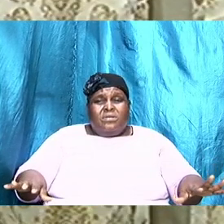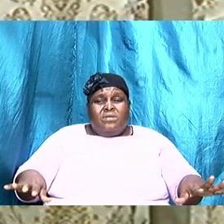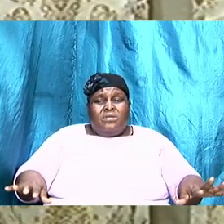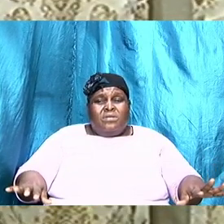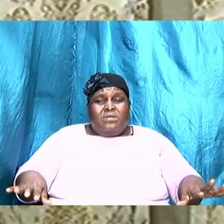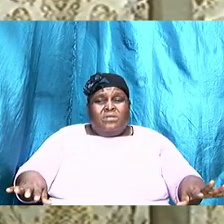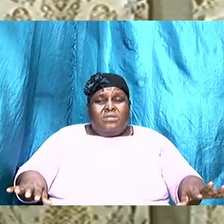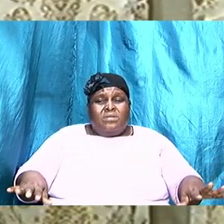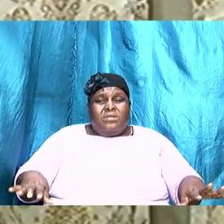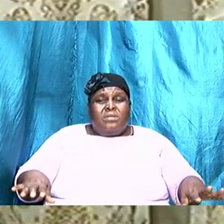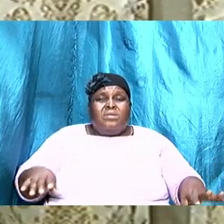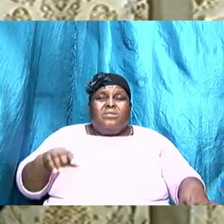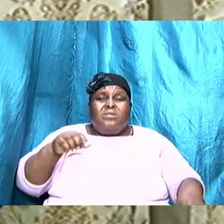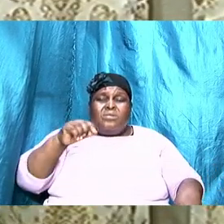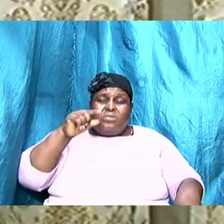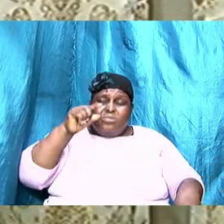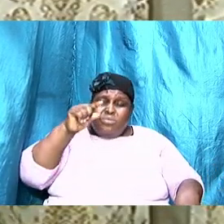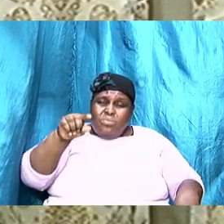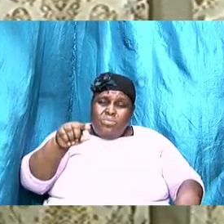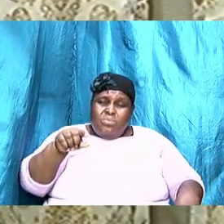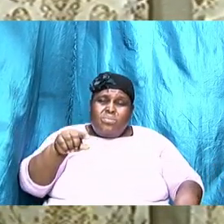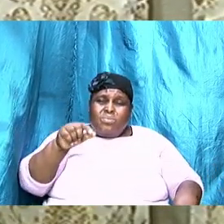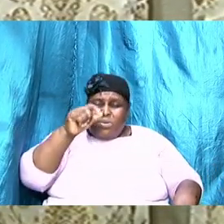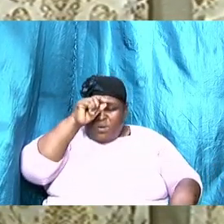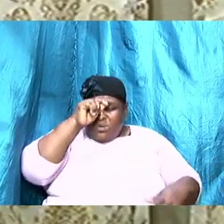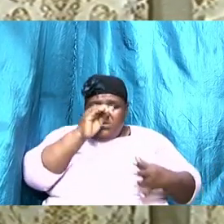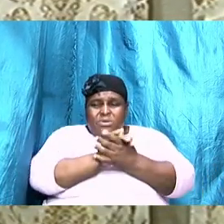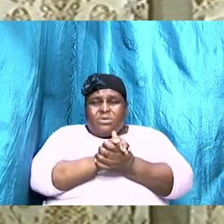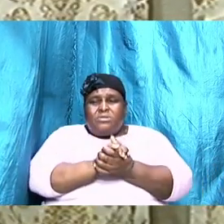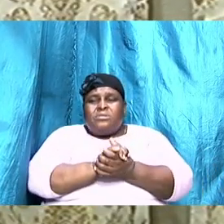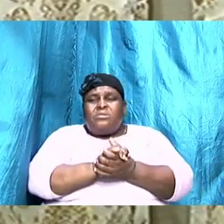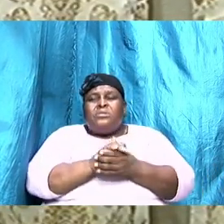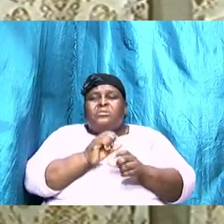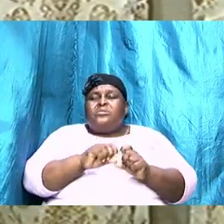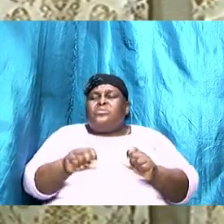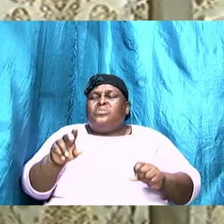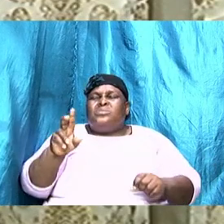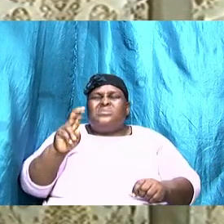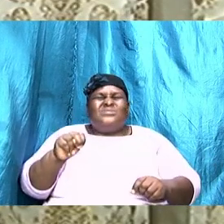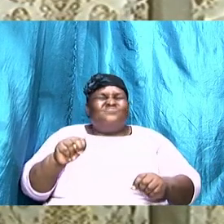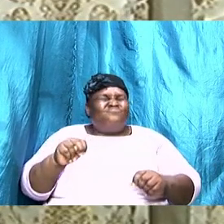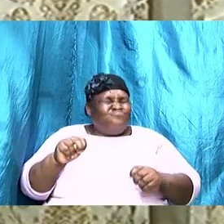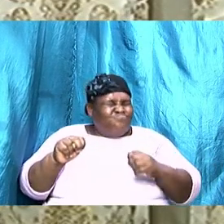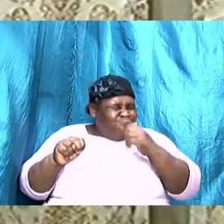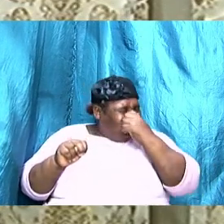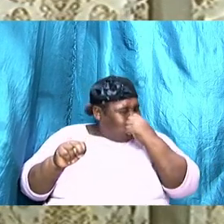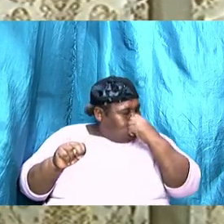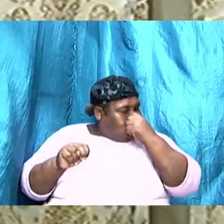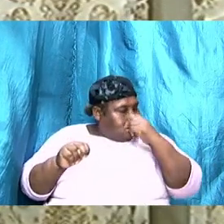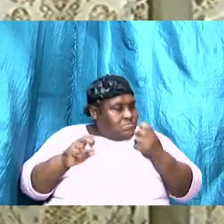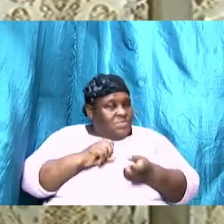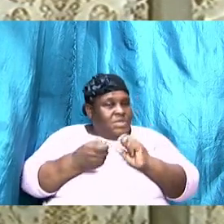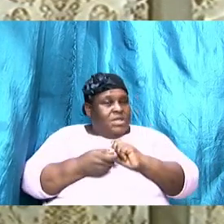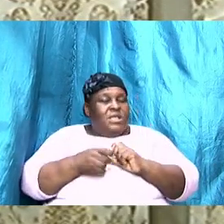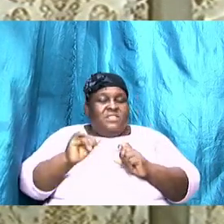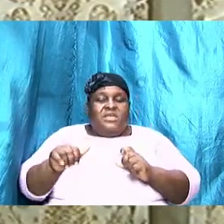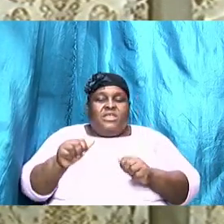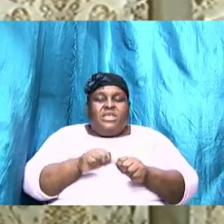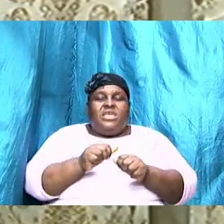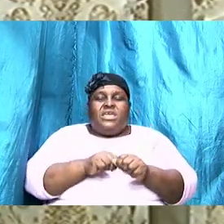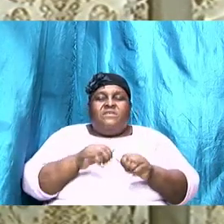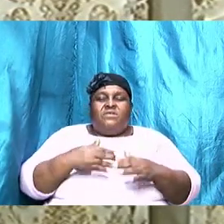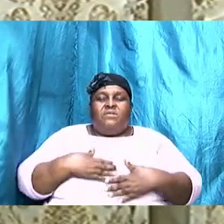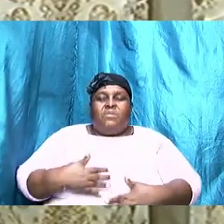footing you don't need to turn on them to say that look everybody else is working let us sit